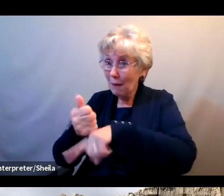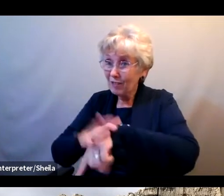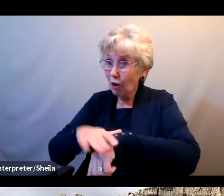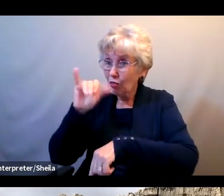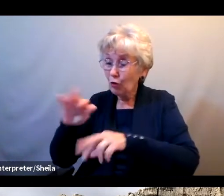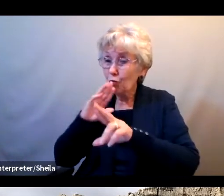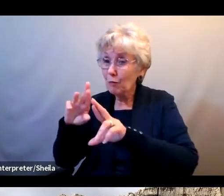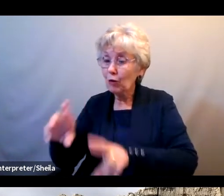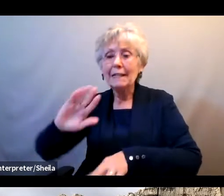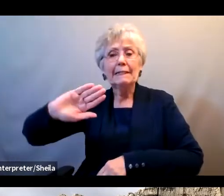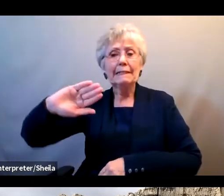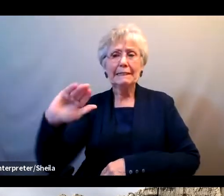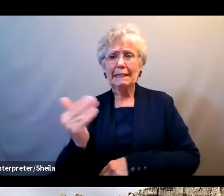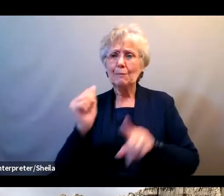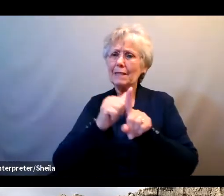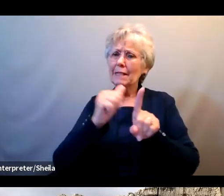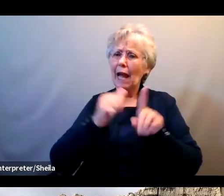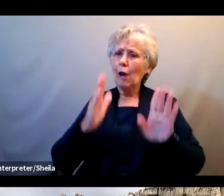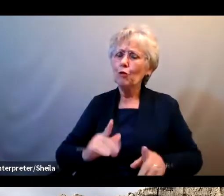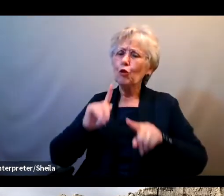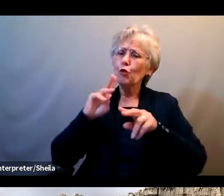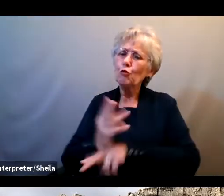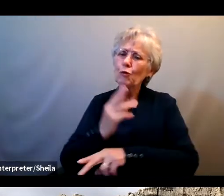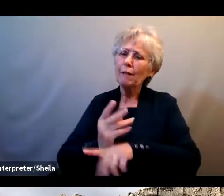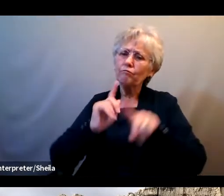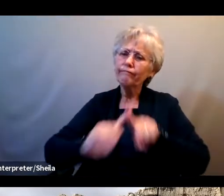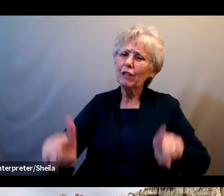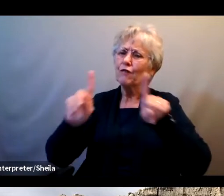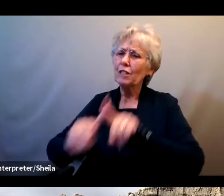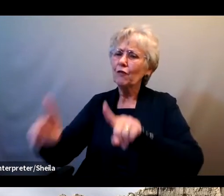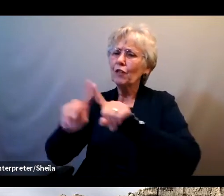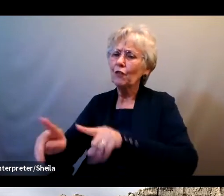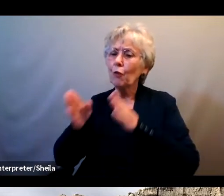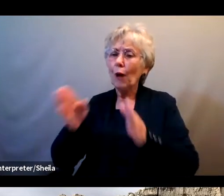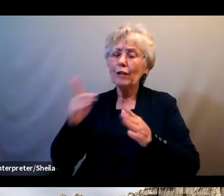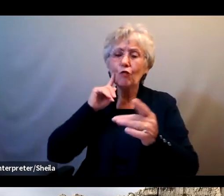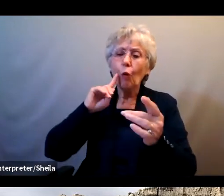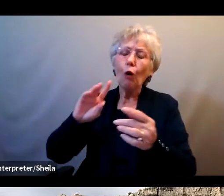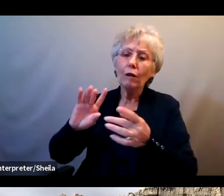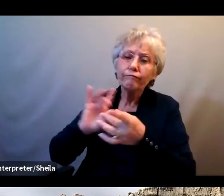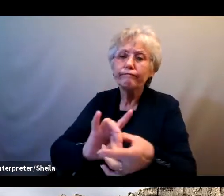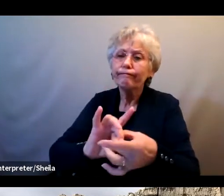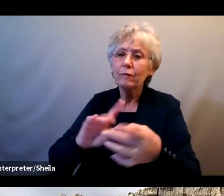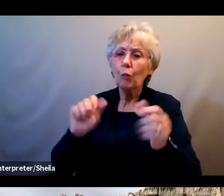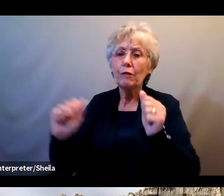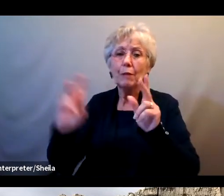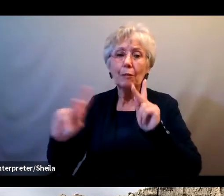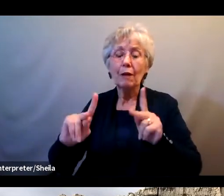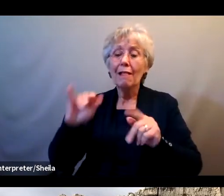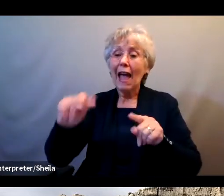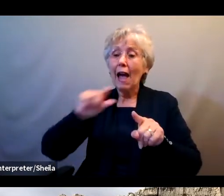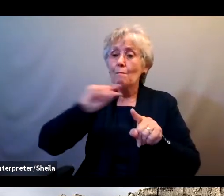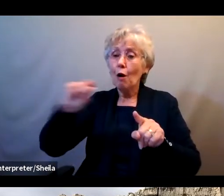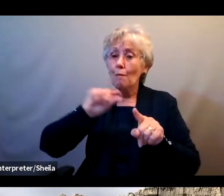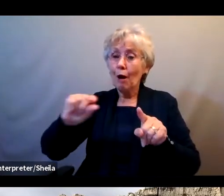variety of methods to reach people. So on this slide, we have a bar chart showing that the most reported method